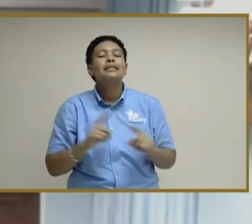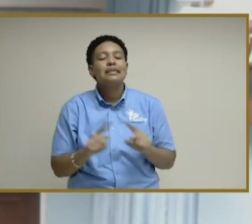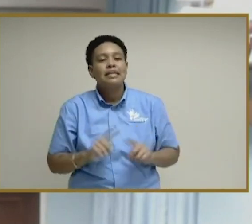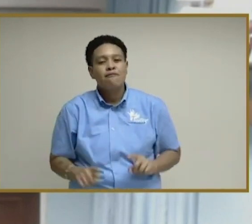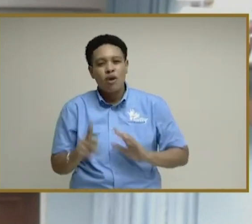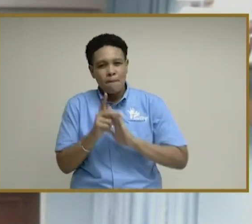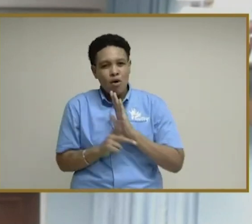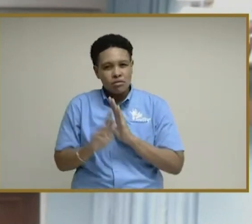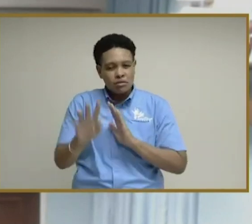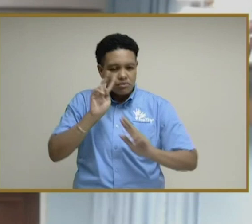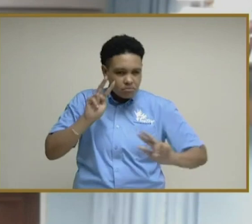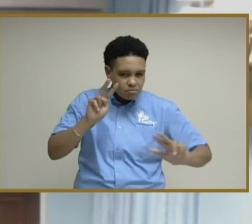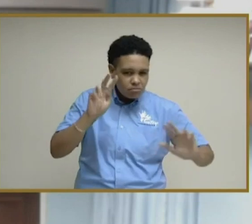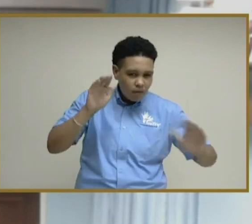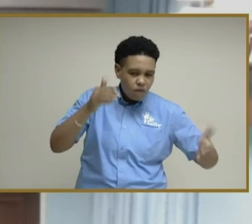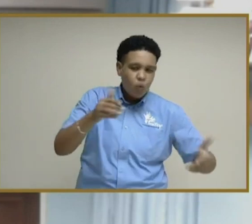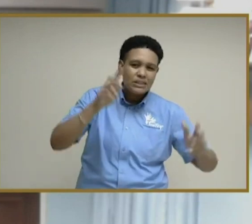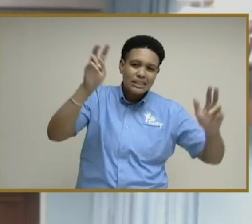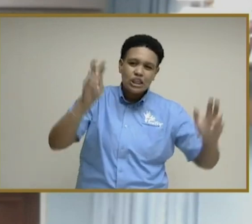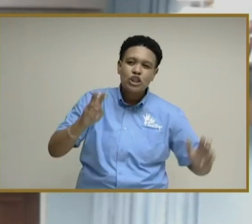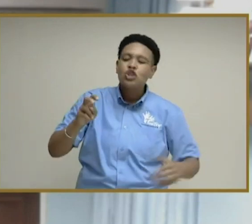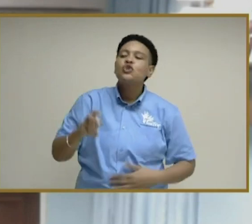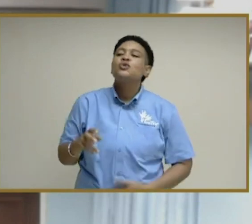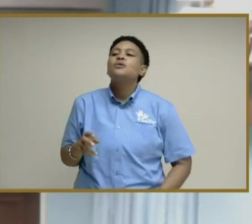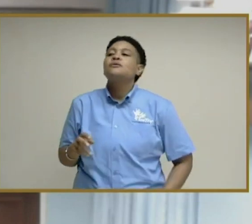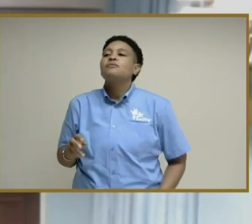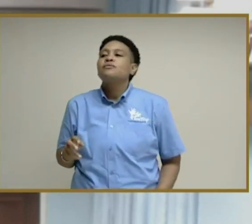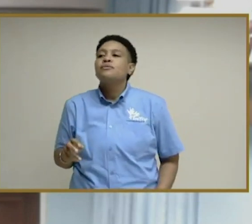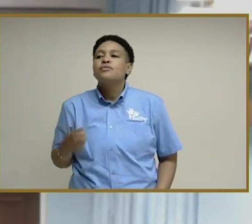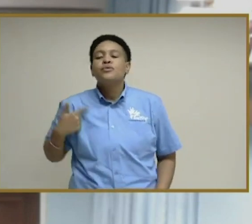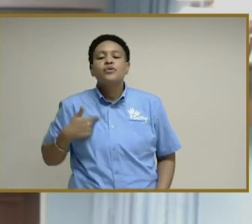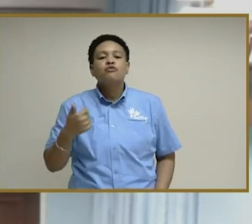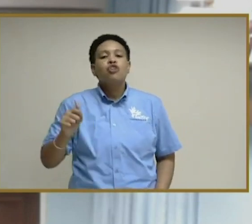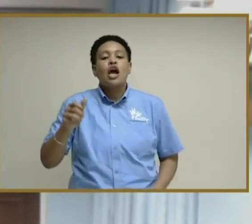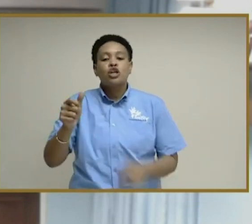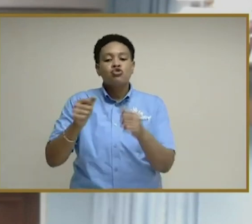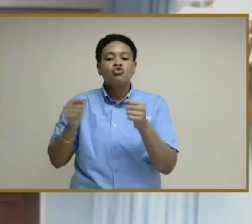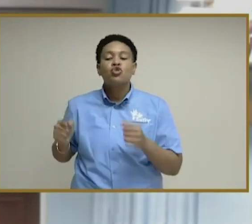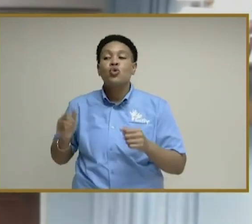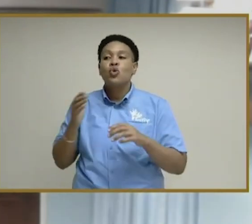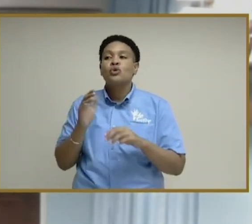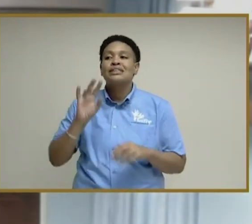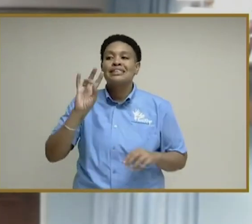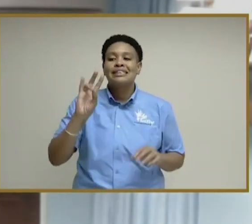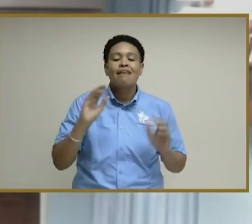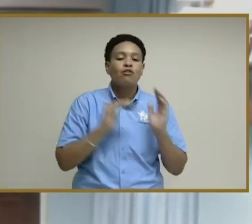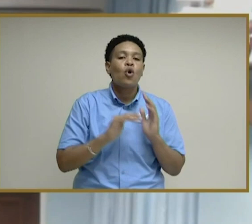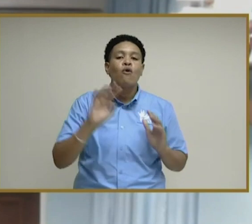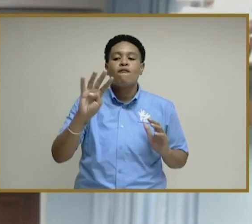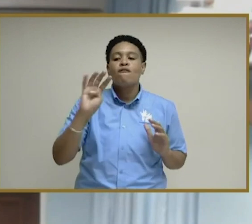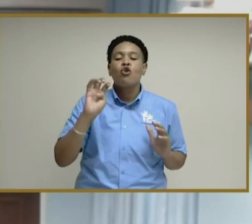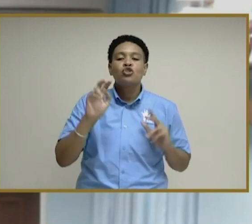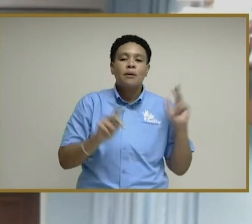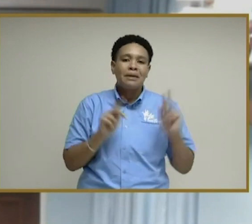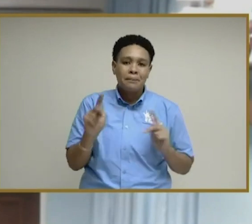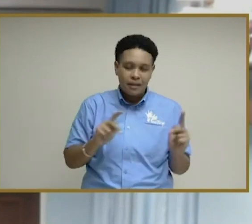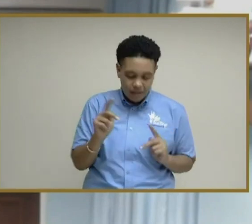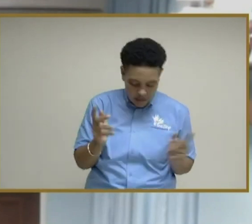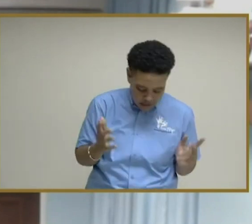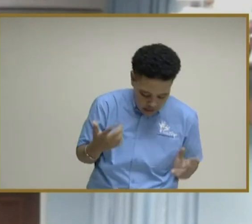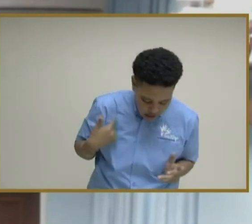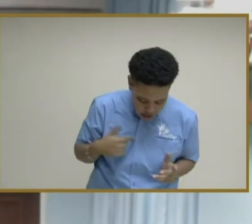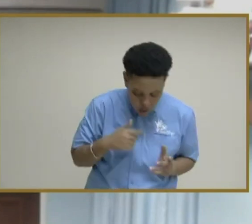protocols to deal with the issue. We have sought to recruit in excess of 7,400 persons.